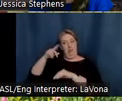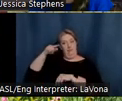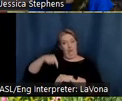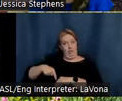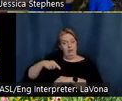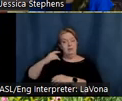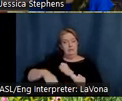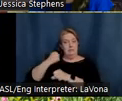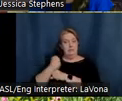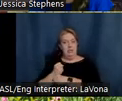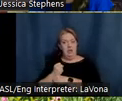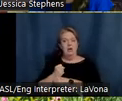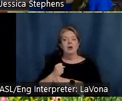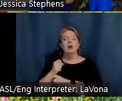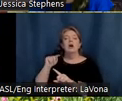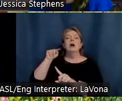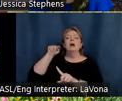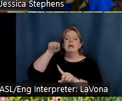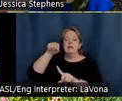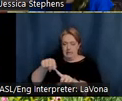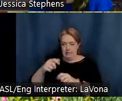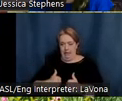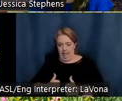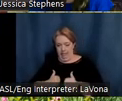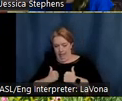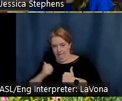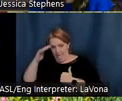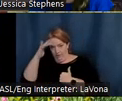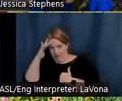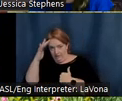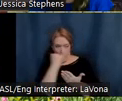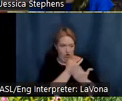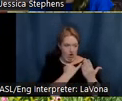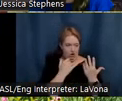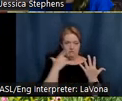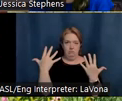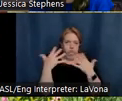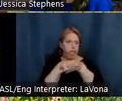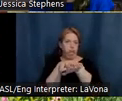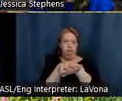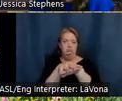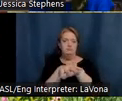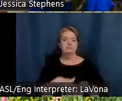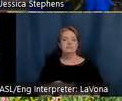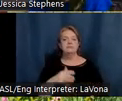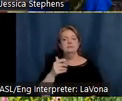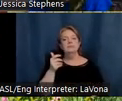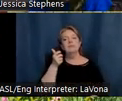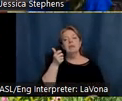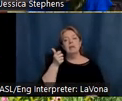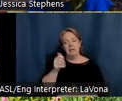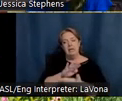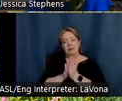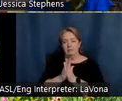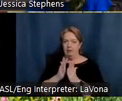with his life philosophy, and who, like those other artists, after being formally and academically